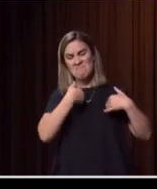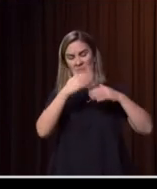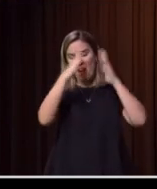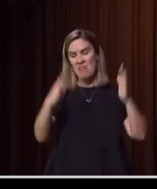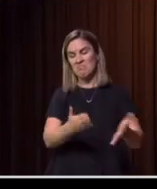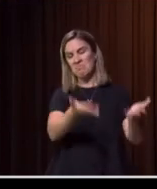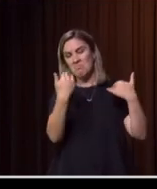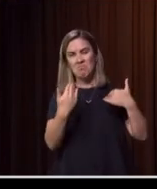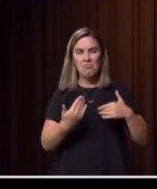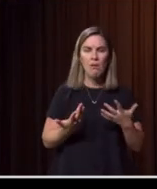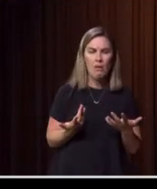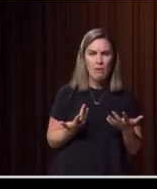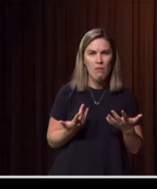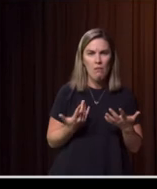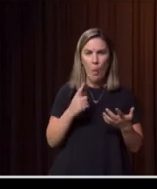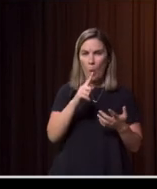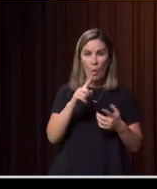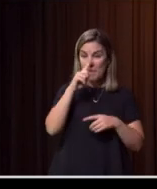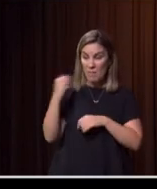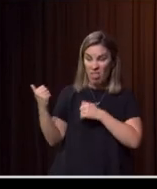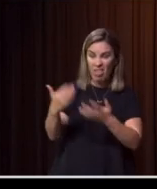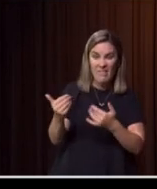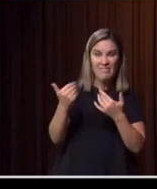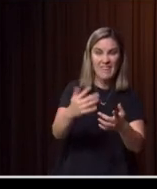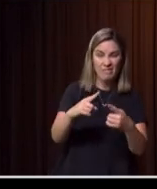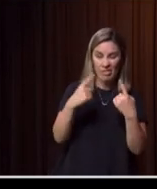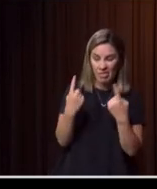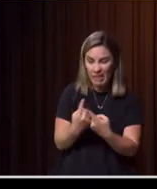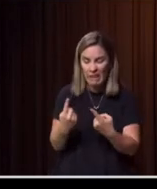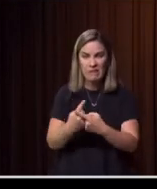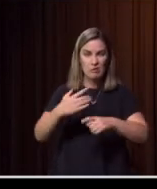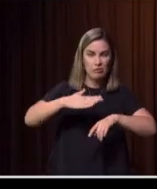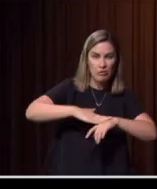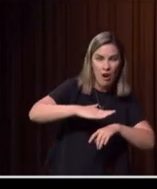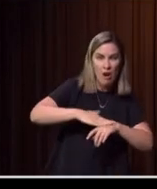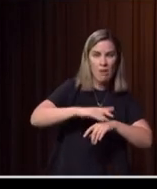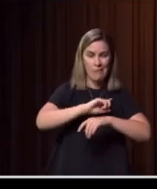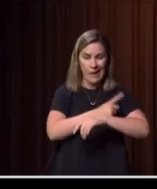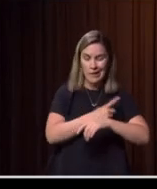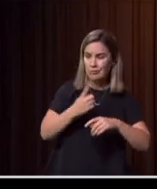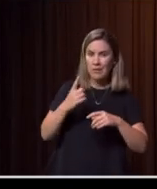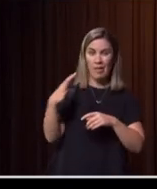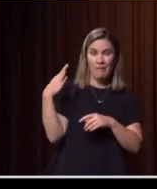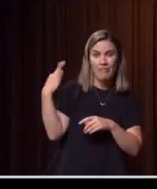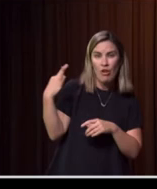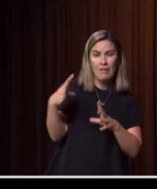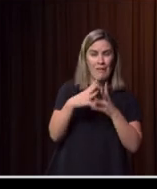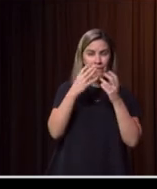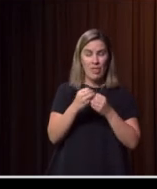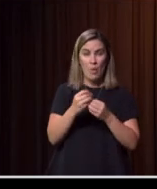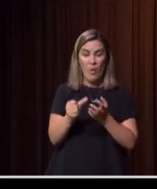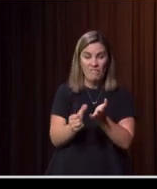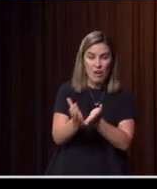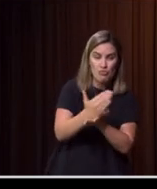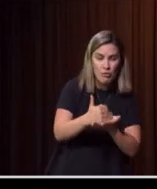there, through to the provision of goods and materials, donating of their time and energy to make a difference or the generosity through fundraising. We've